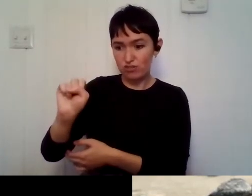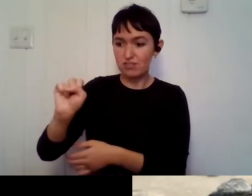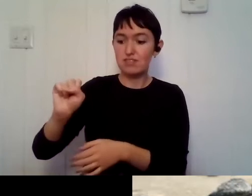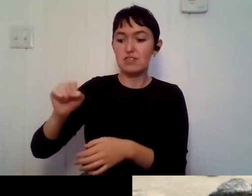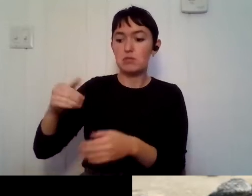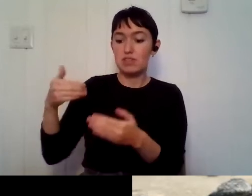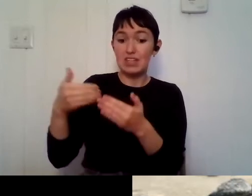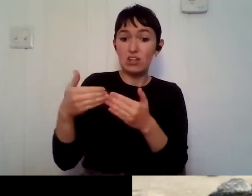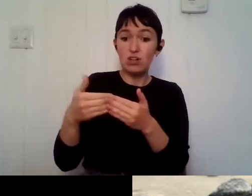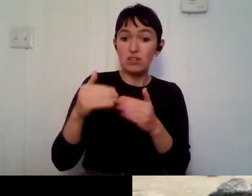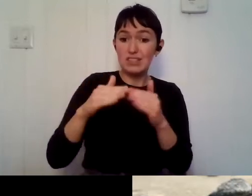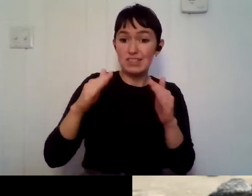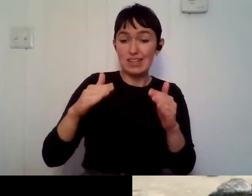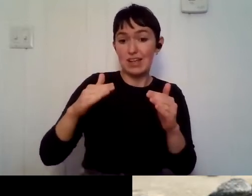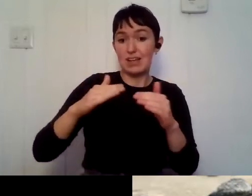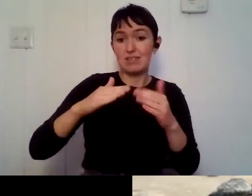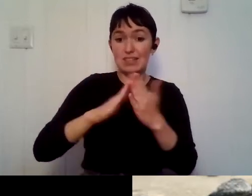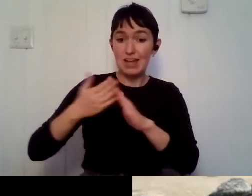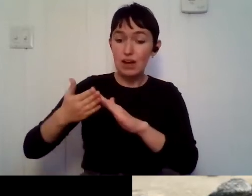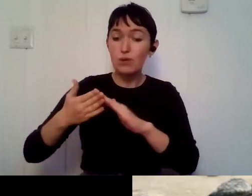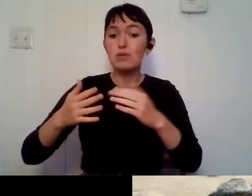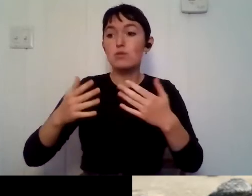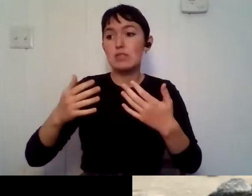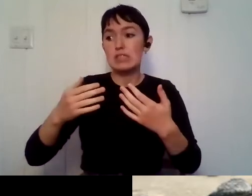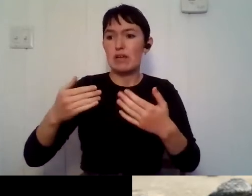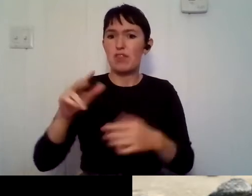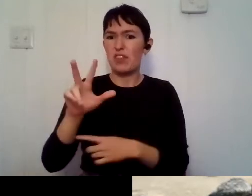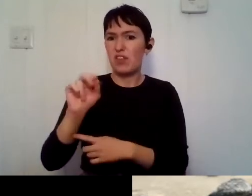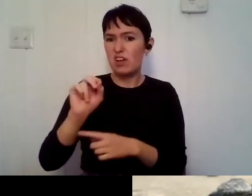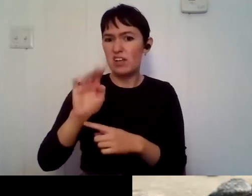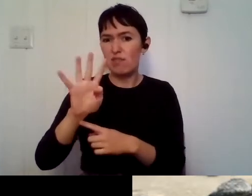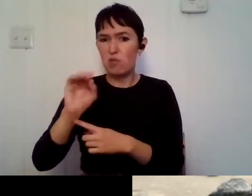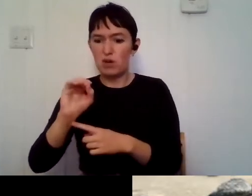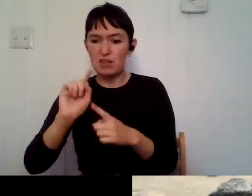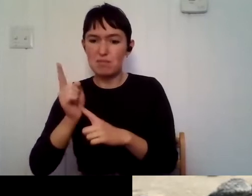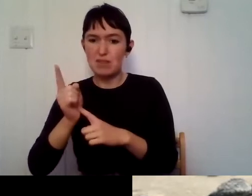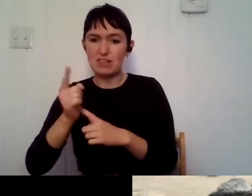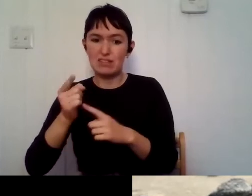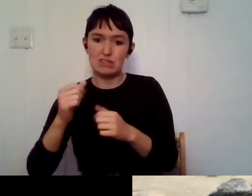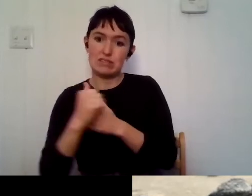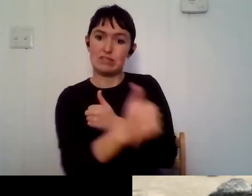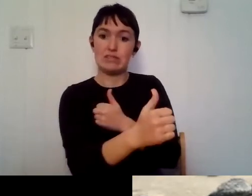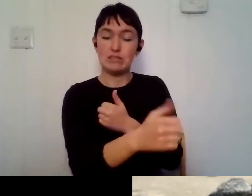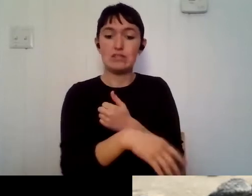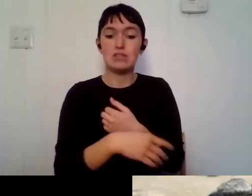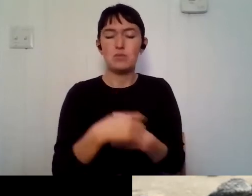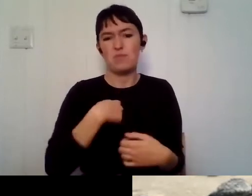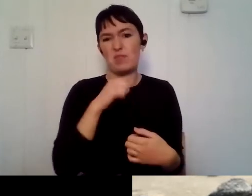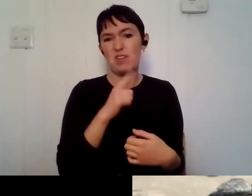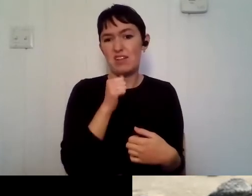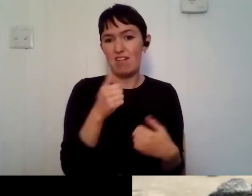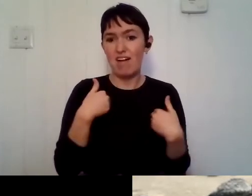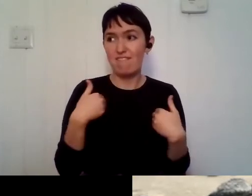30, 40 minutes away. Um, then like, um, I didn't really have any cell phone servers. So